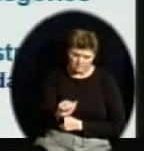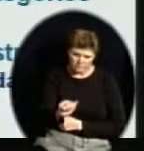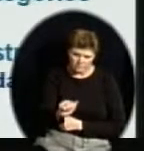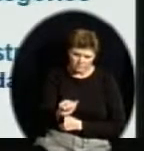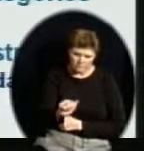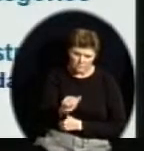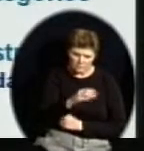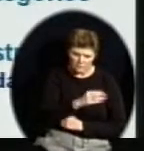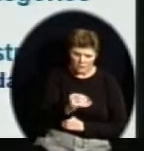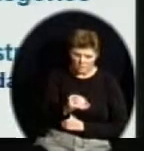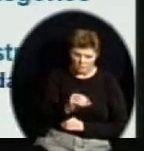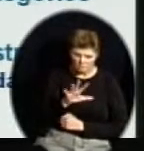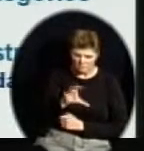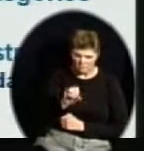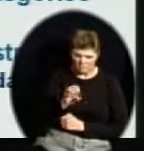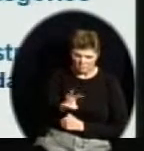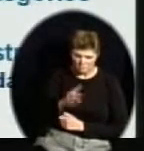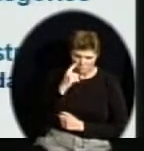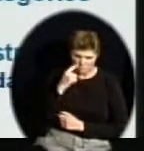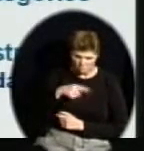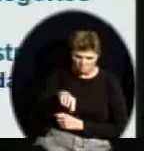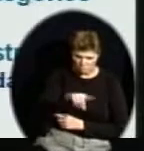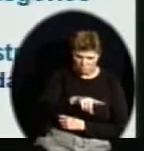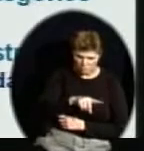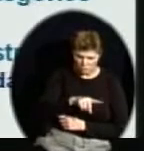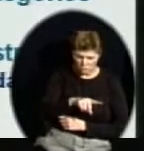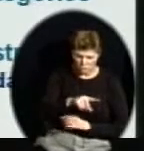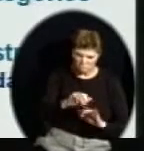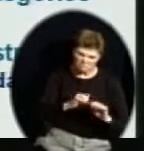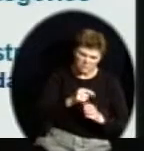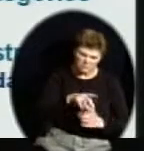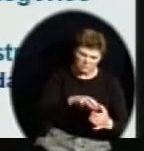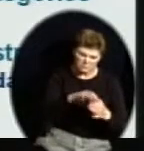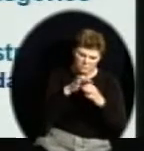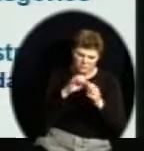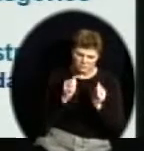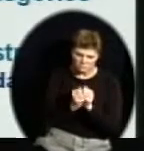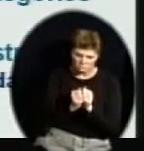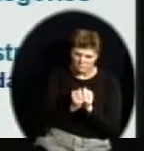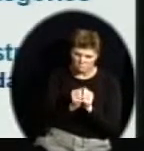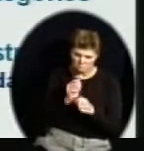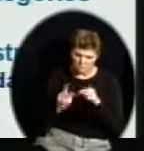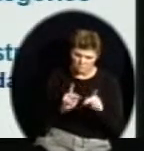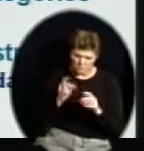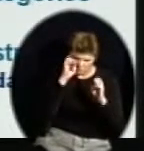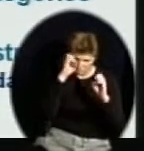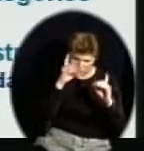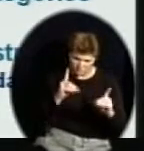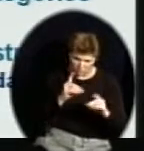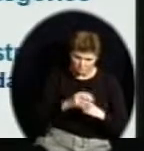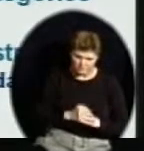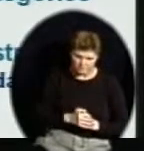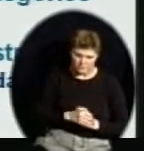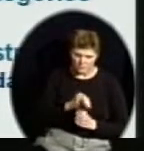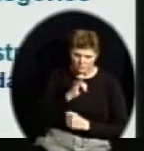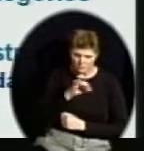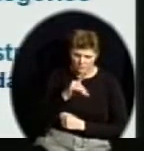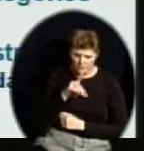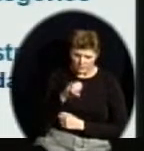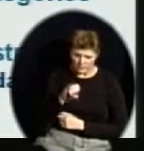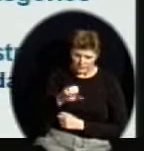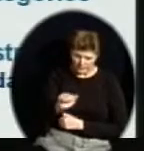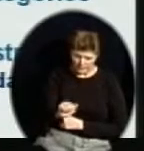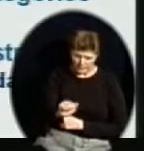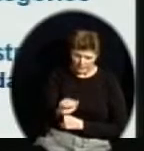law as it relates to education. IDEA is an education law.